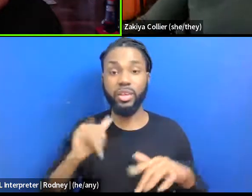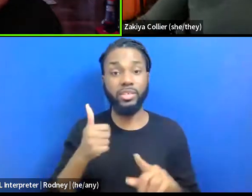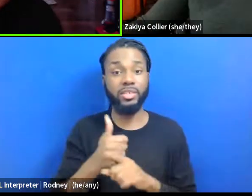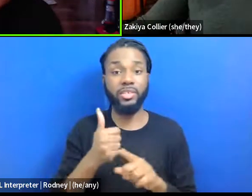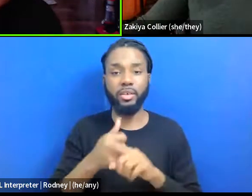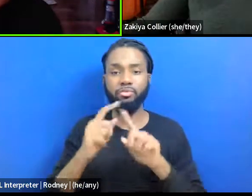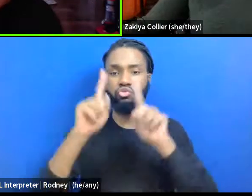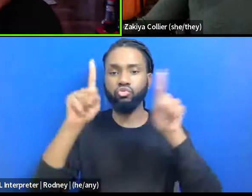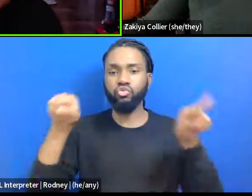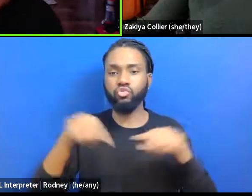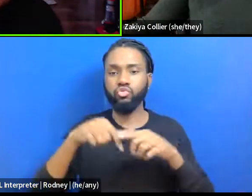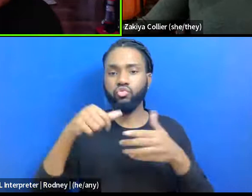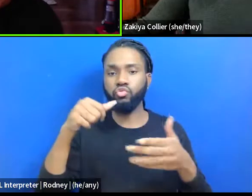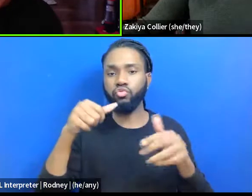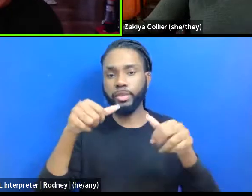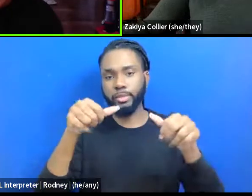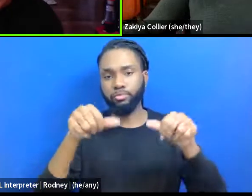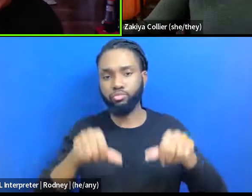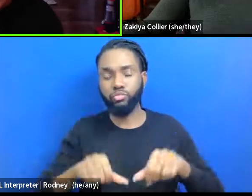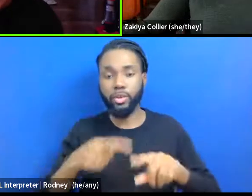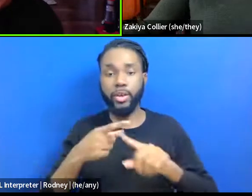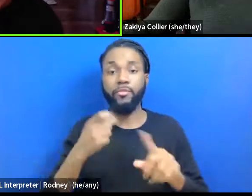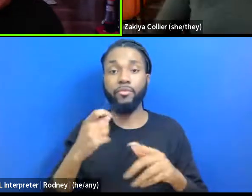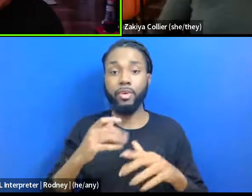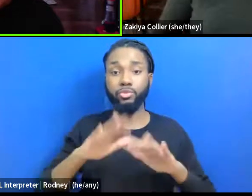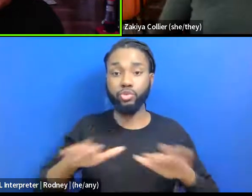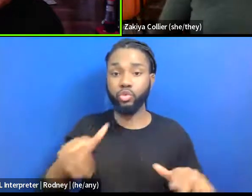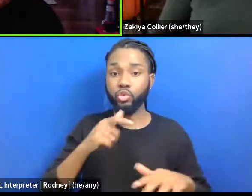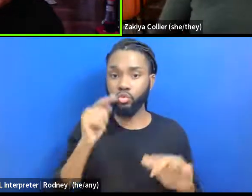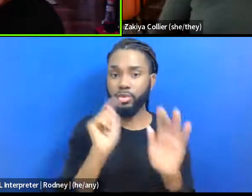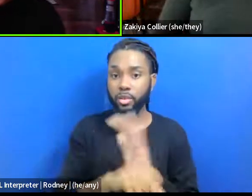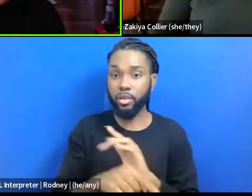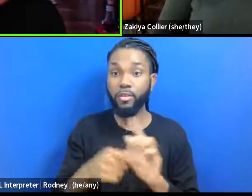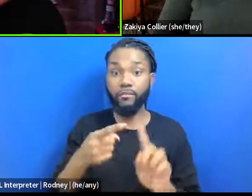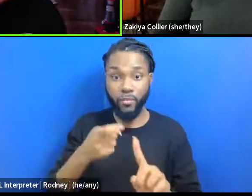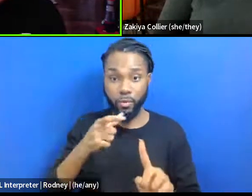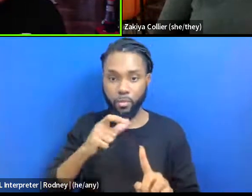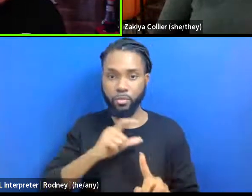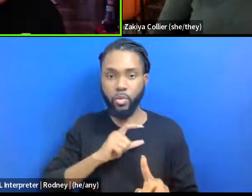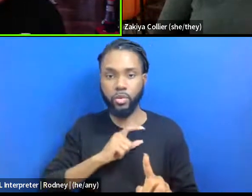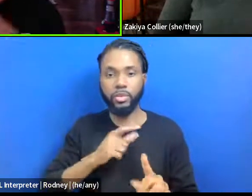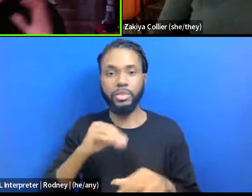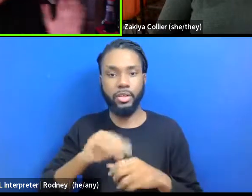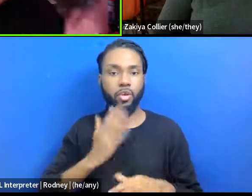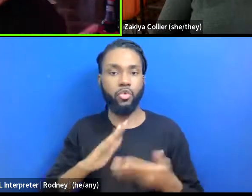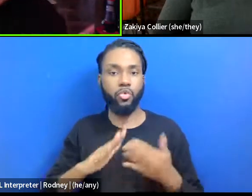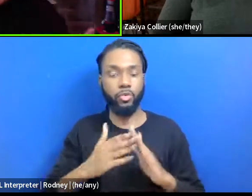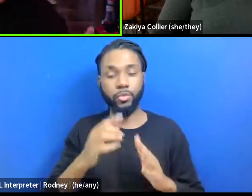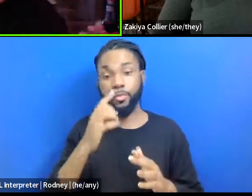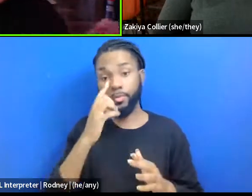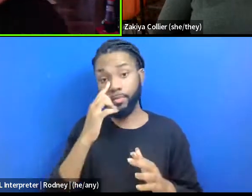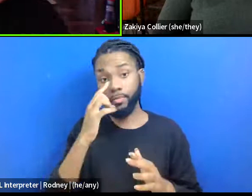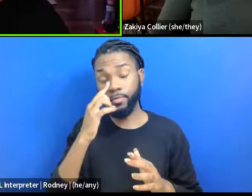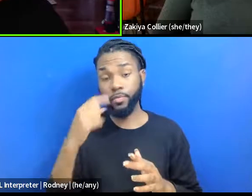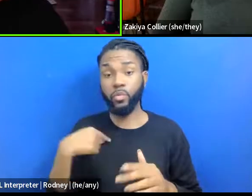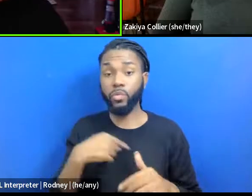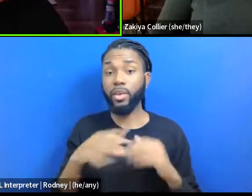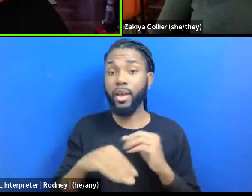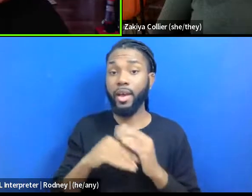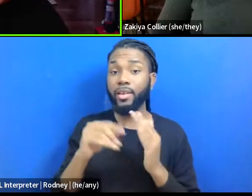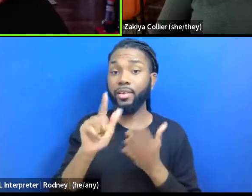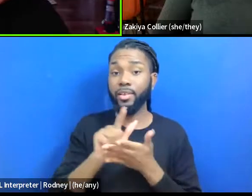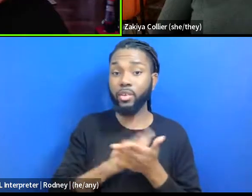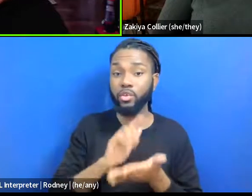murdered by either the police or white supremacists in our community, and we put legal documents and news articles and then